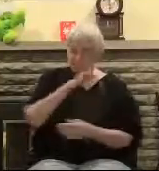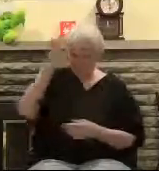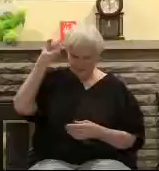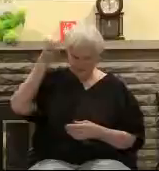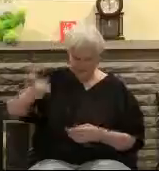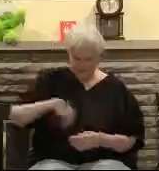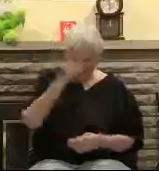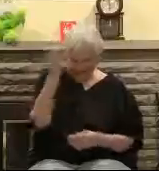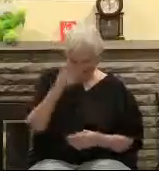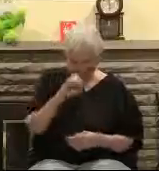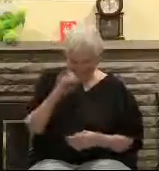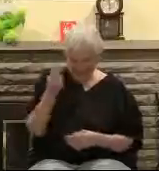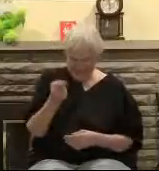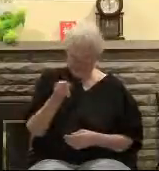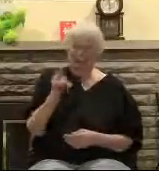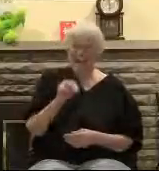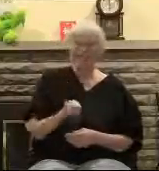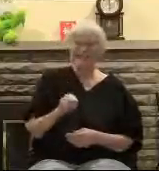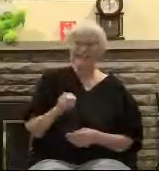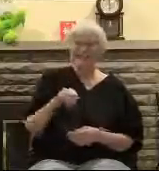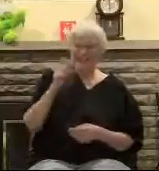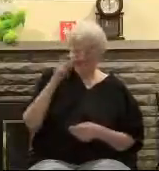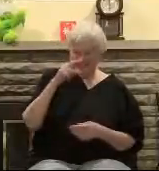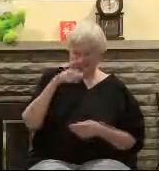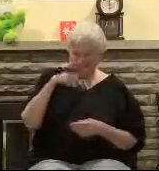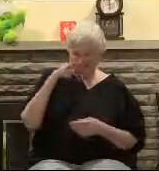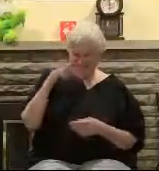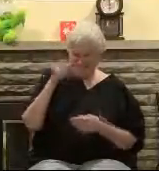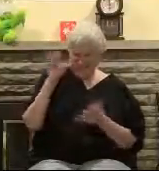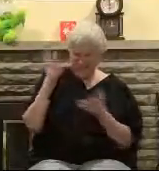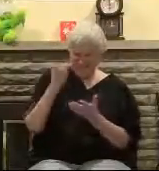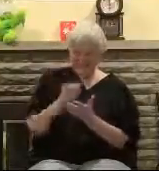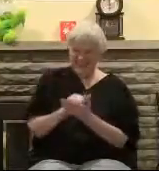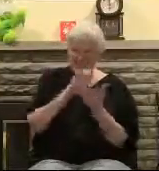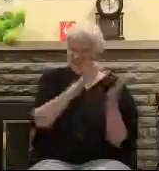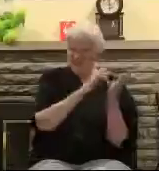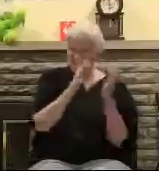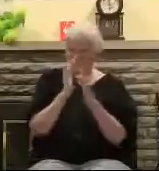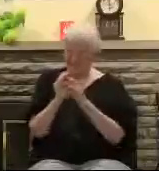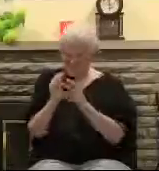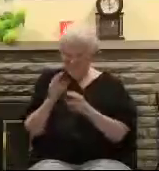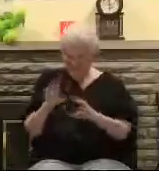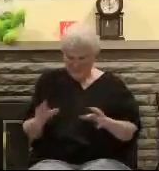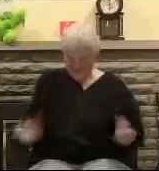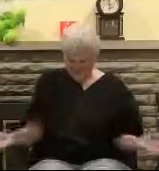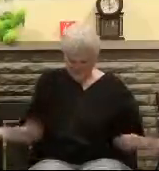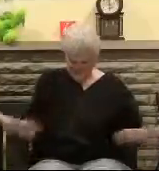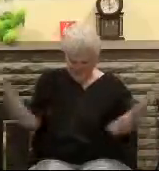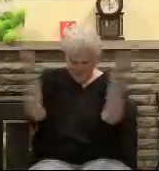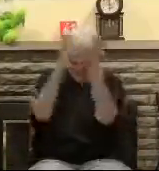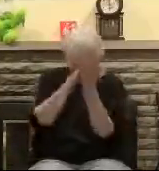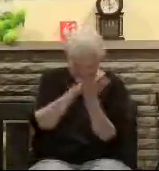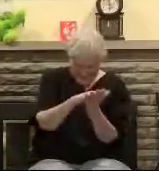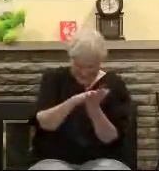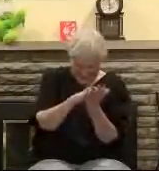have you noticed how that I believe it's in John where it says that they folded Jesus folded the napkin